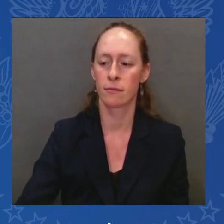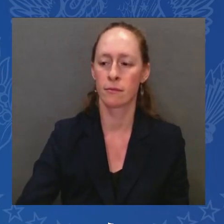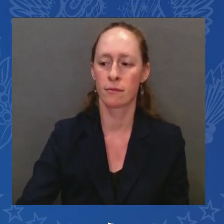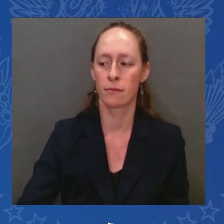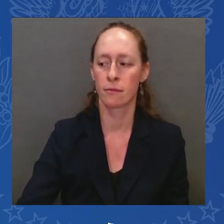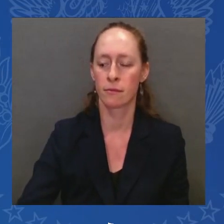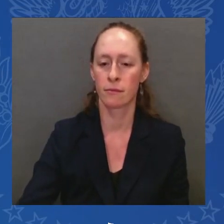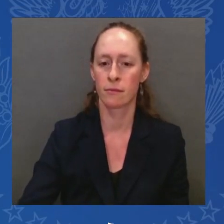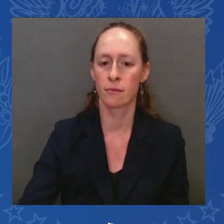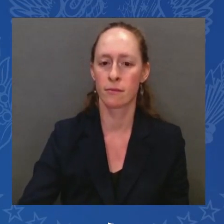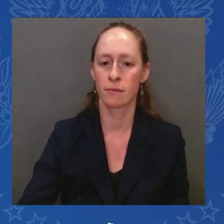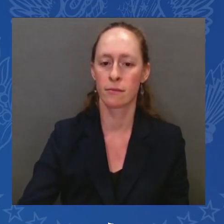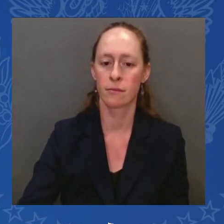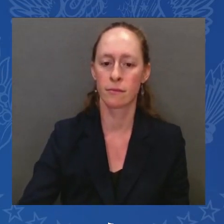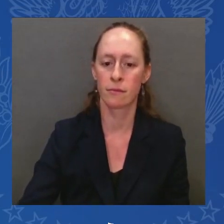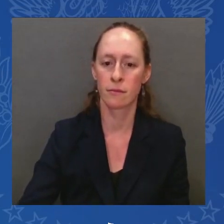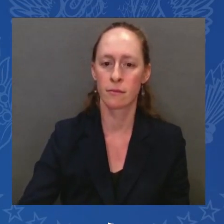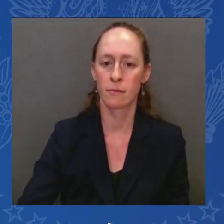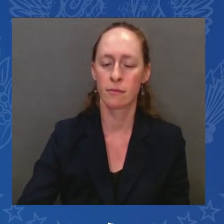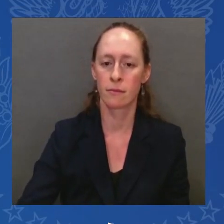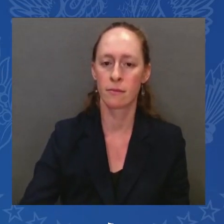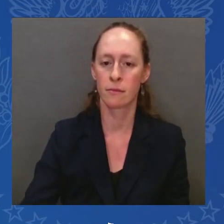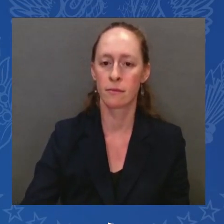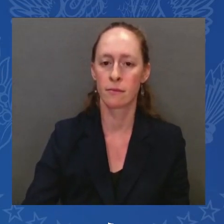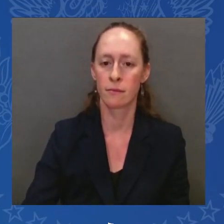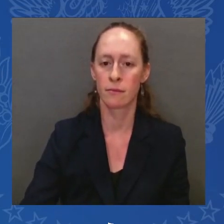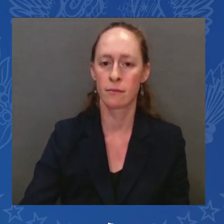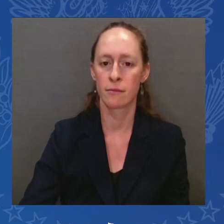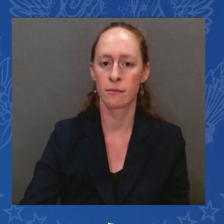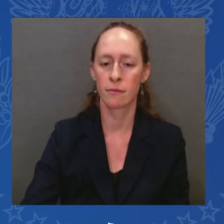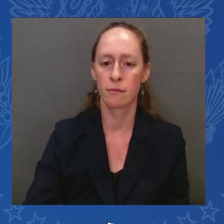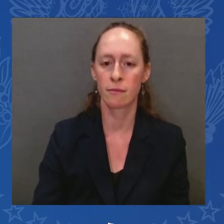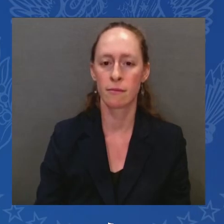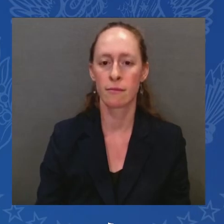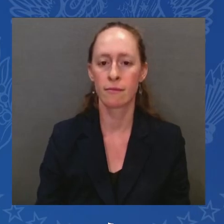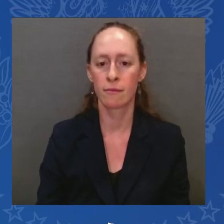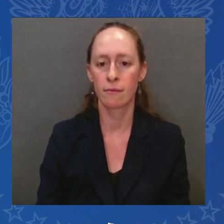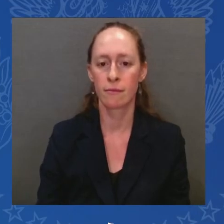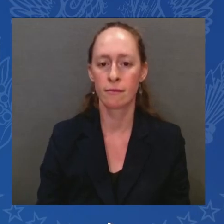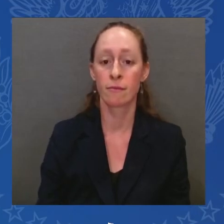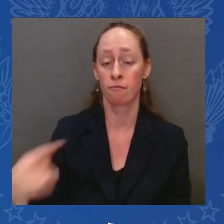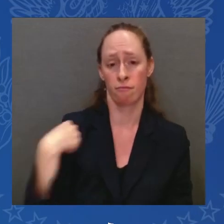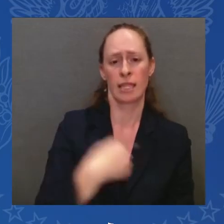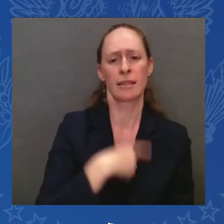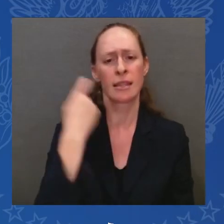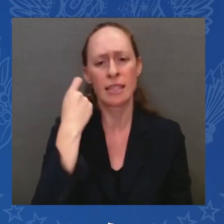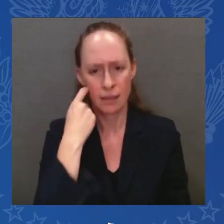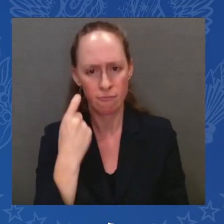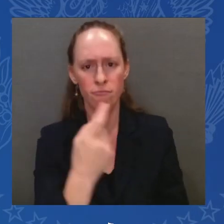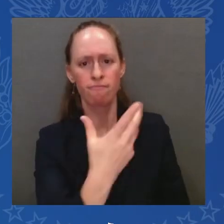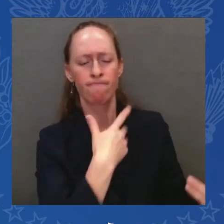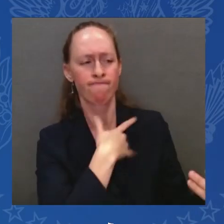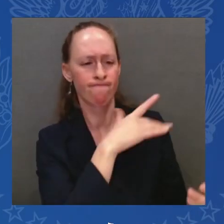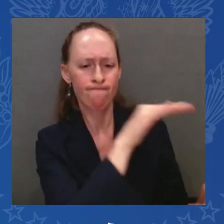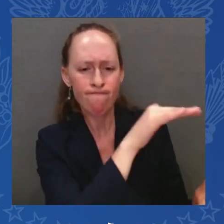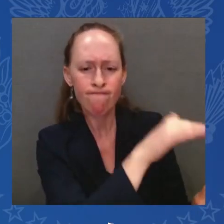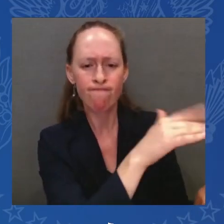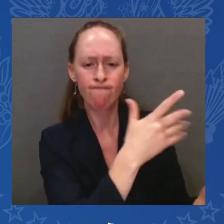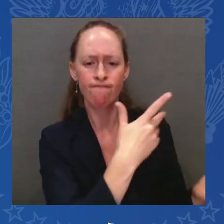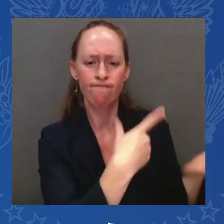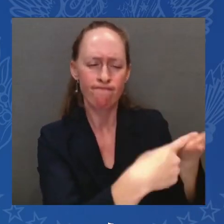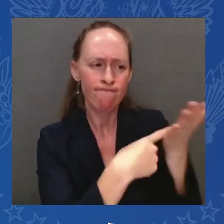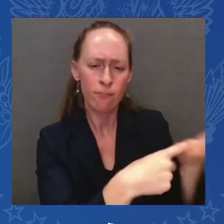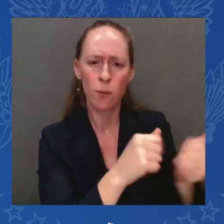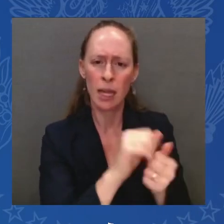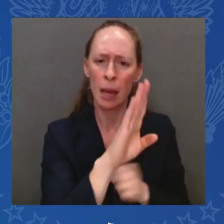and Herzog, why do I feel so deeply about this? It's not